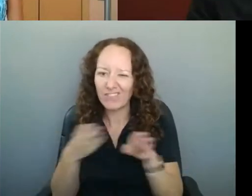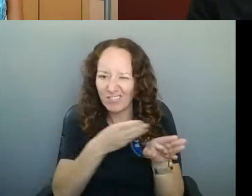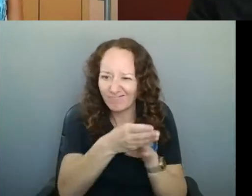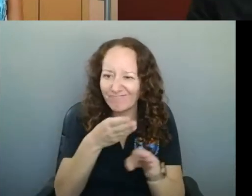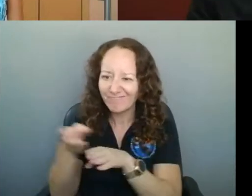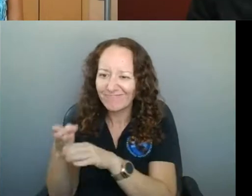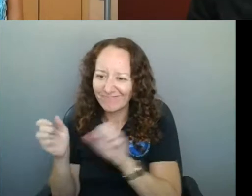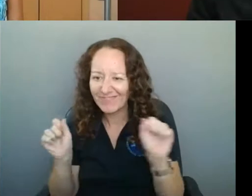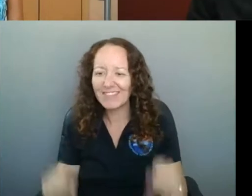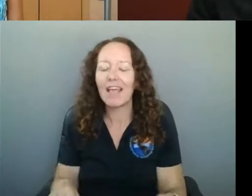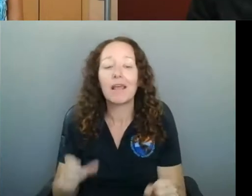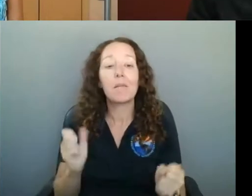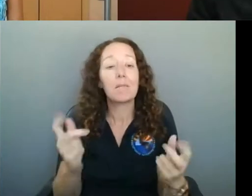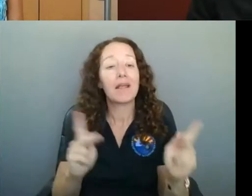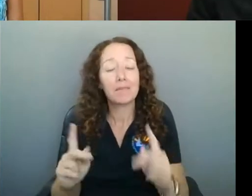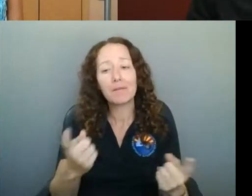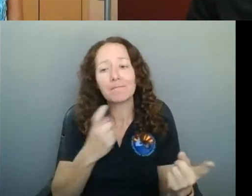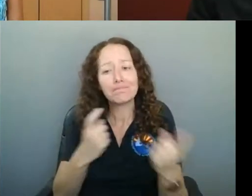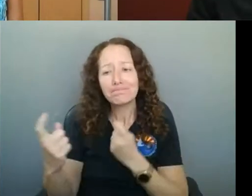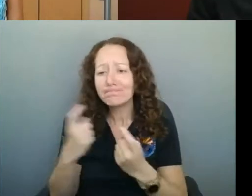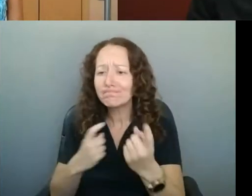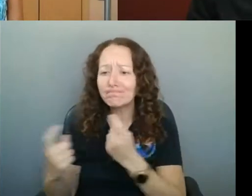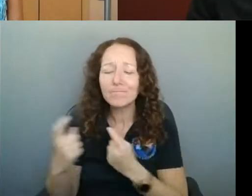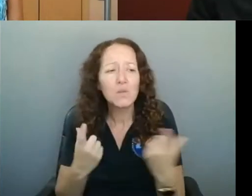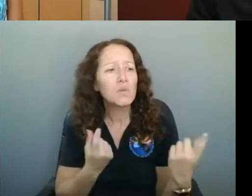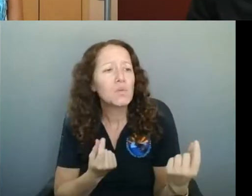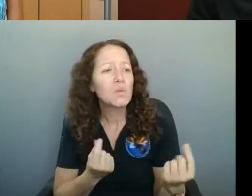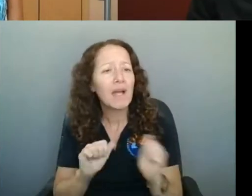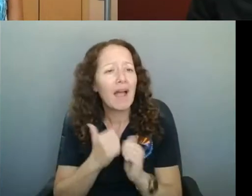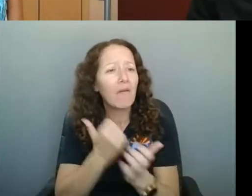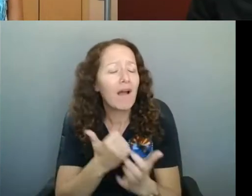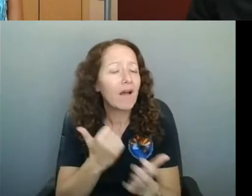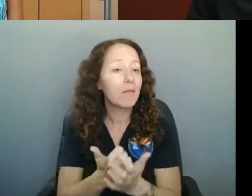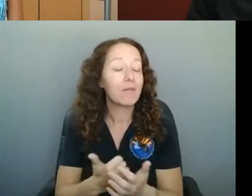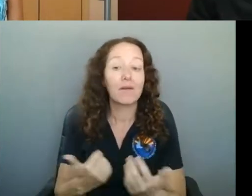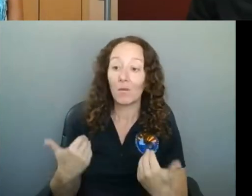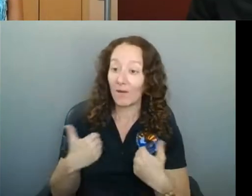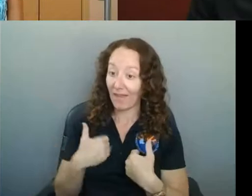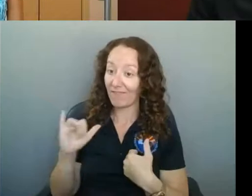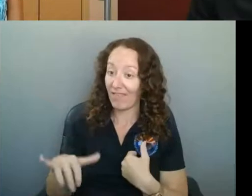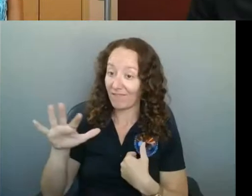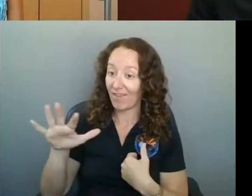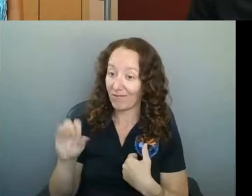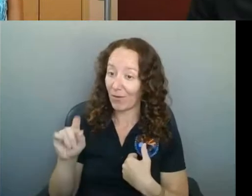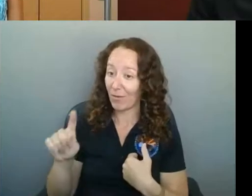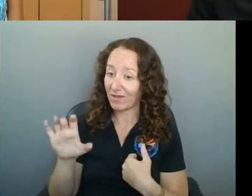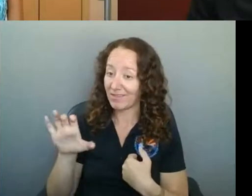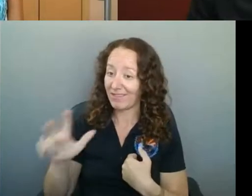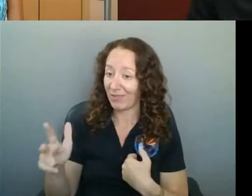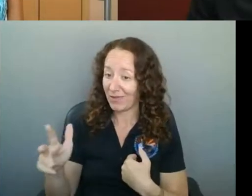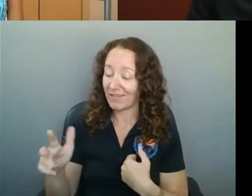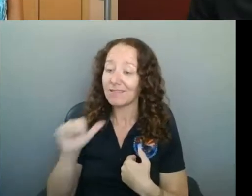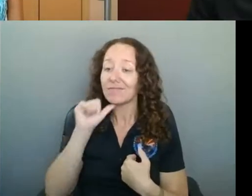we do? What can we do? And this 501c3 opportunity allows us to be able to create the